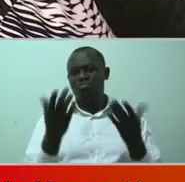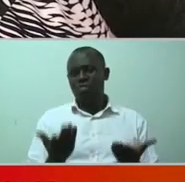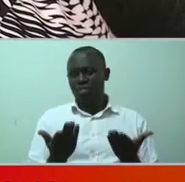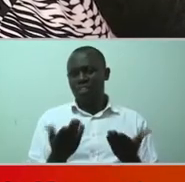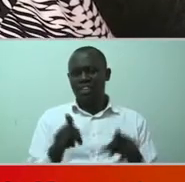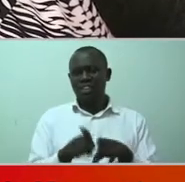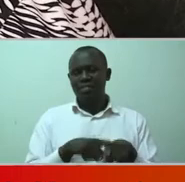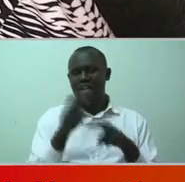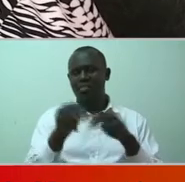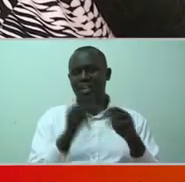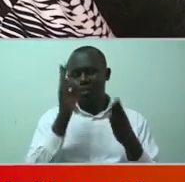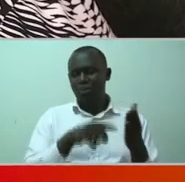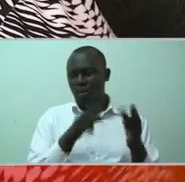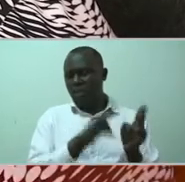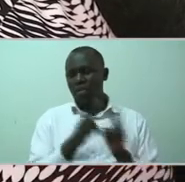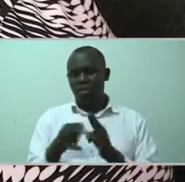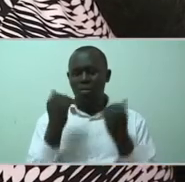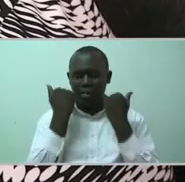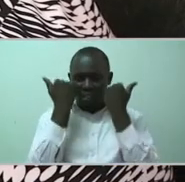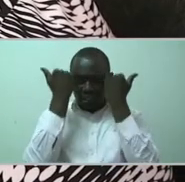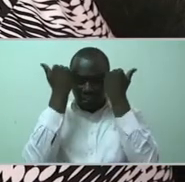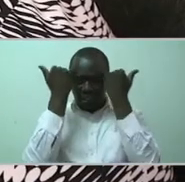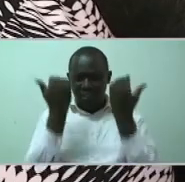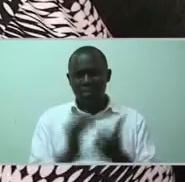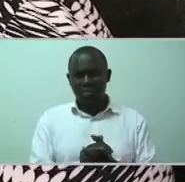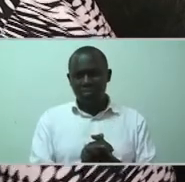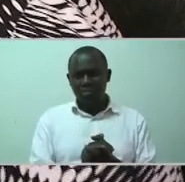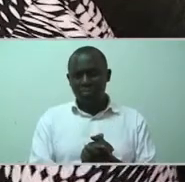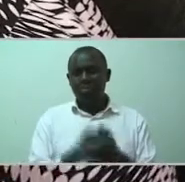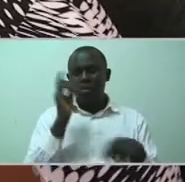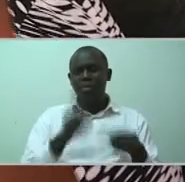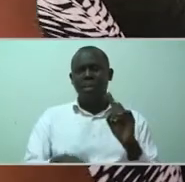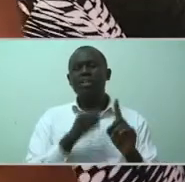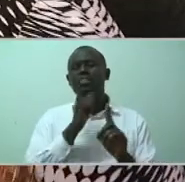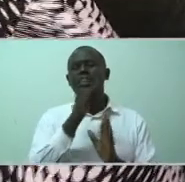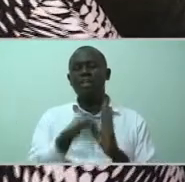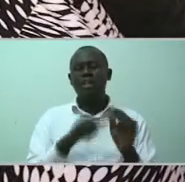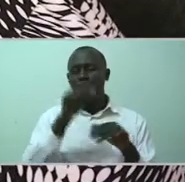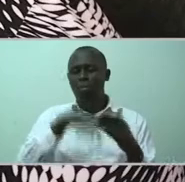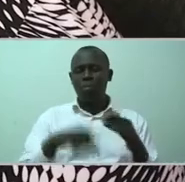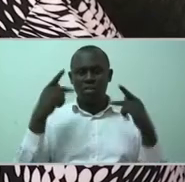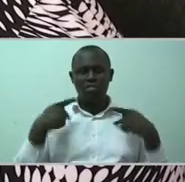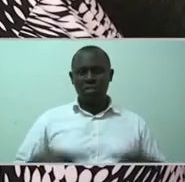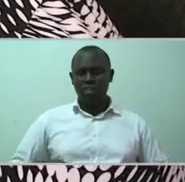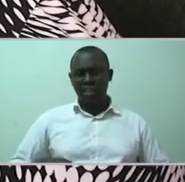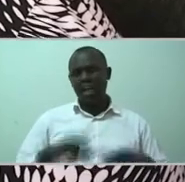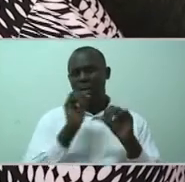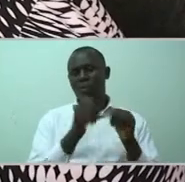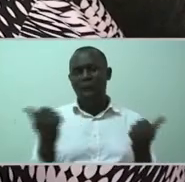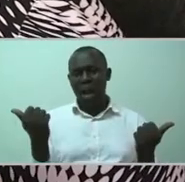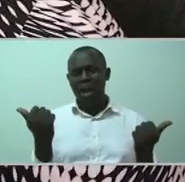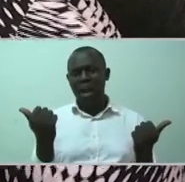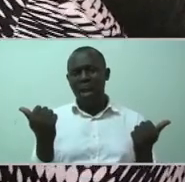manage the normal stress. And it's just not about being physically well.